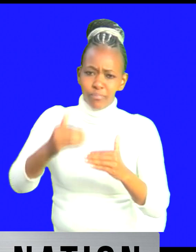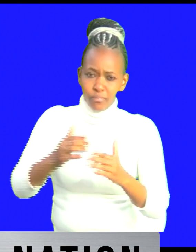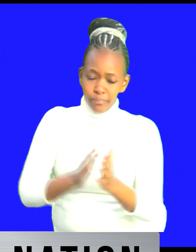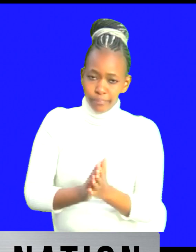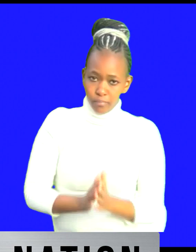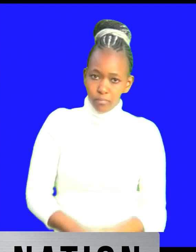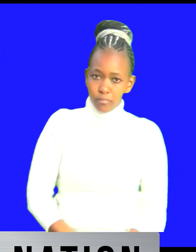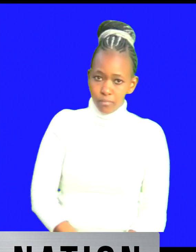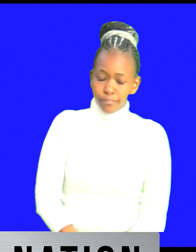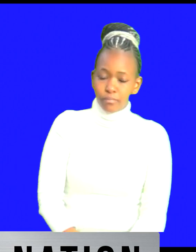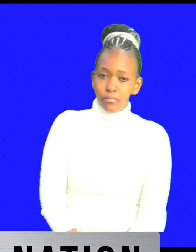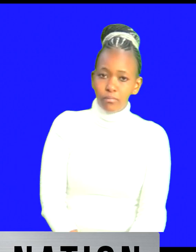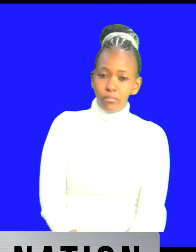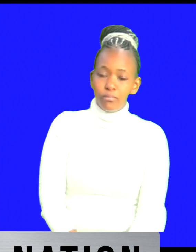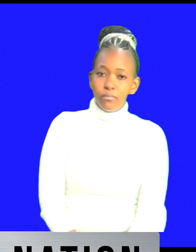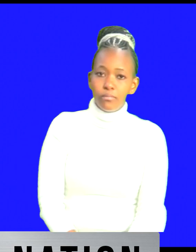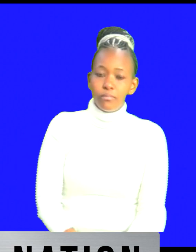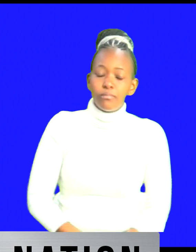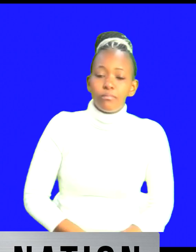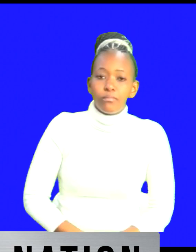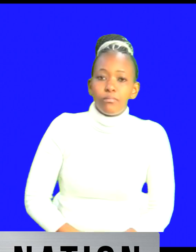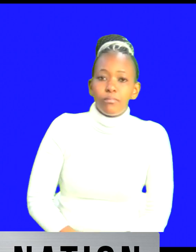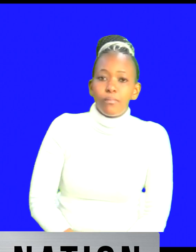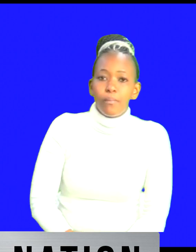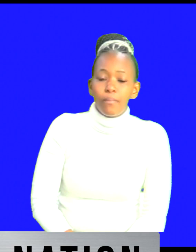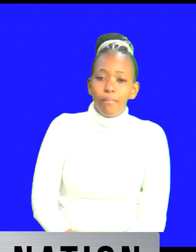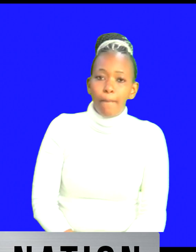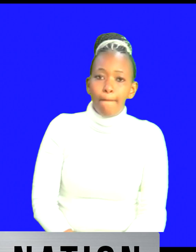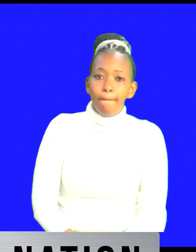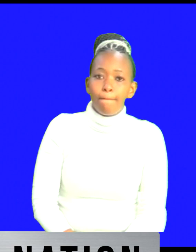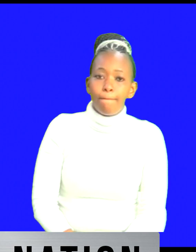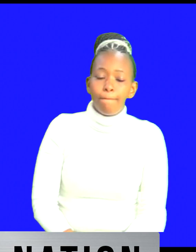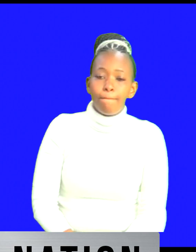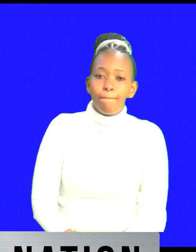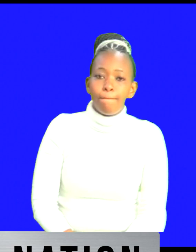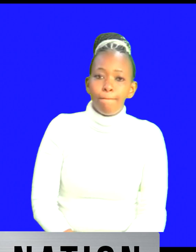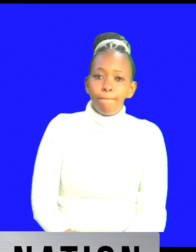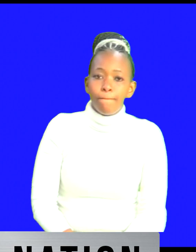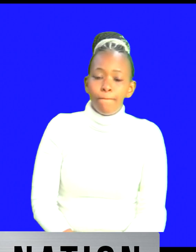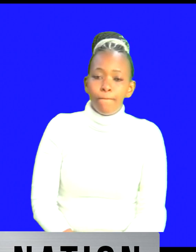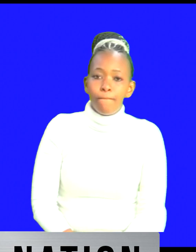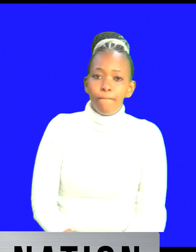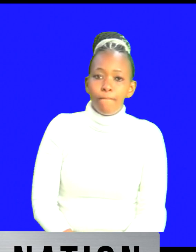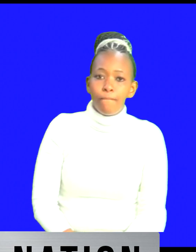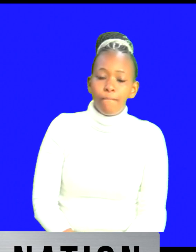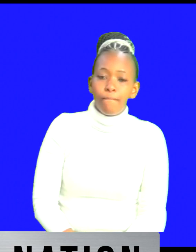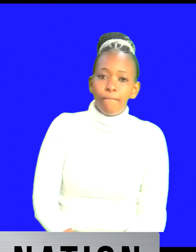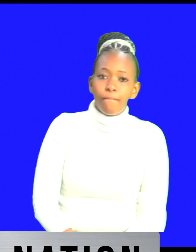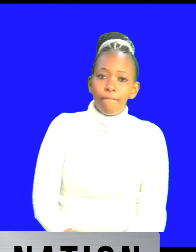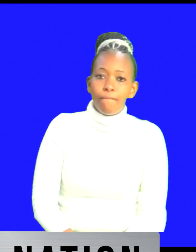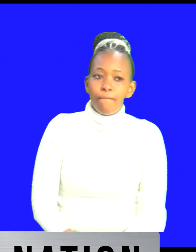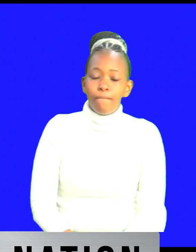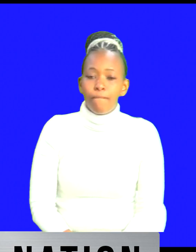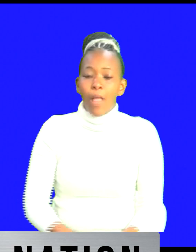will come out after maybe three months that means it shows that the amazon amazon has done